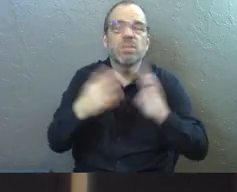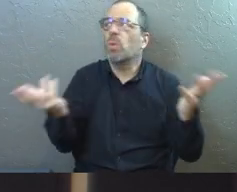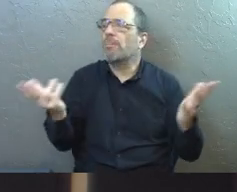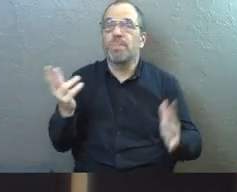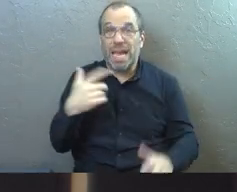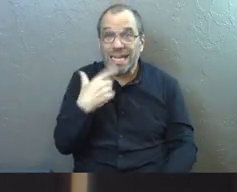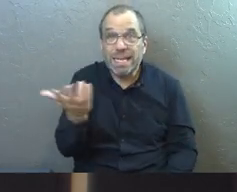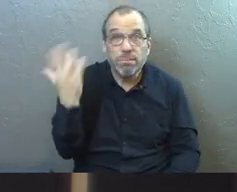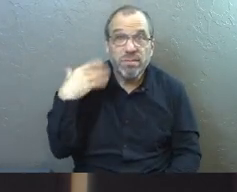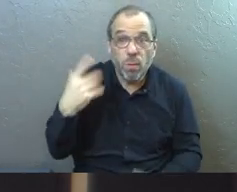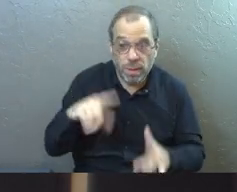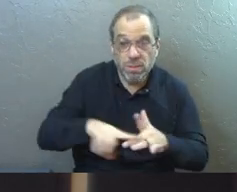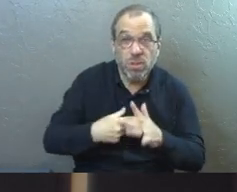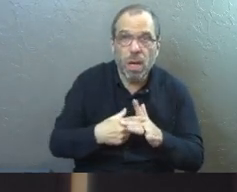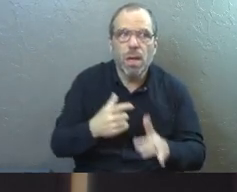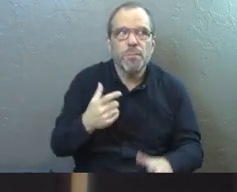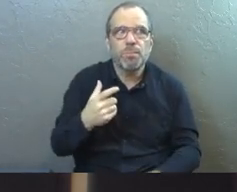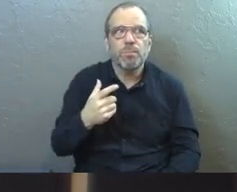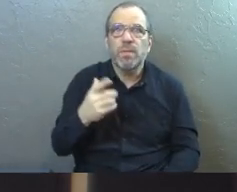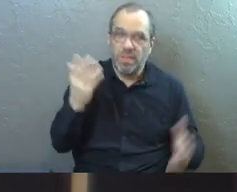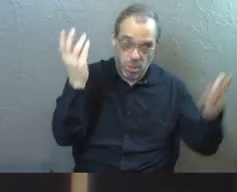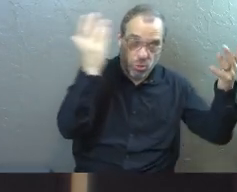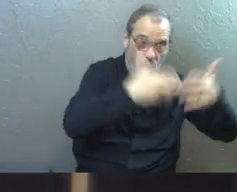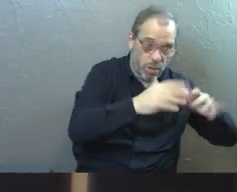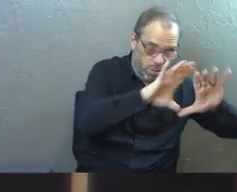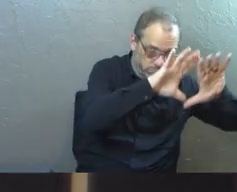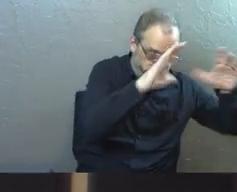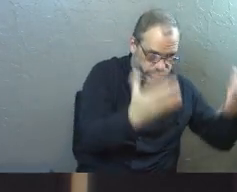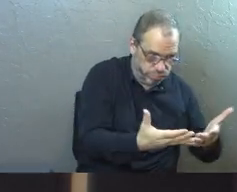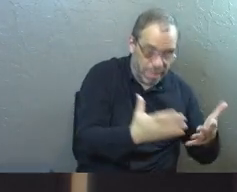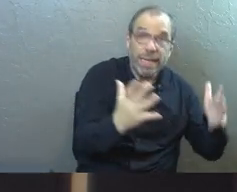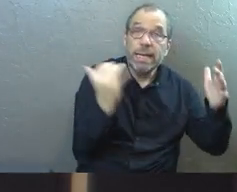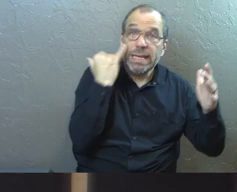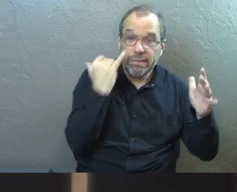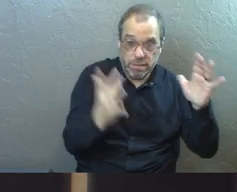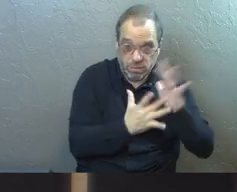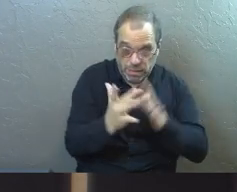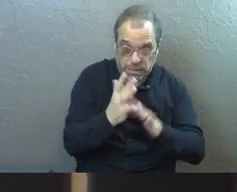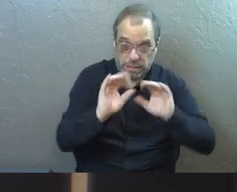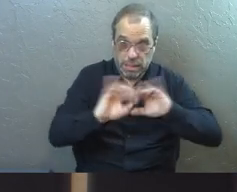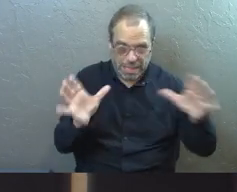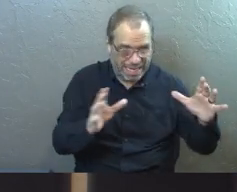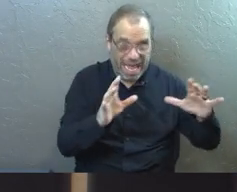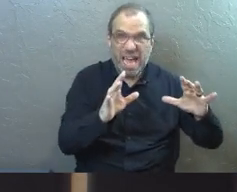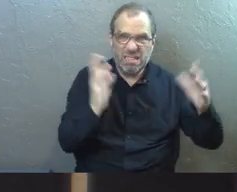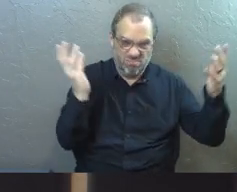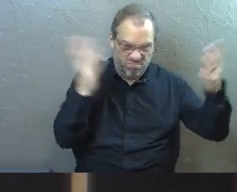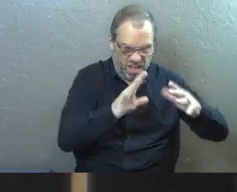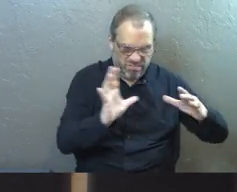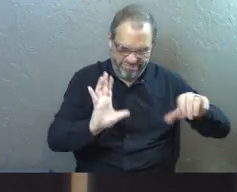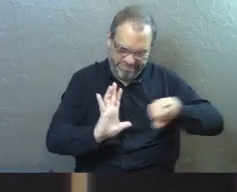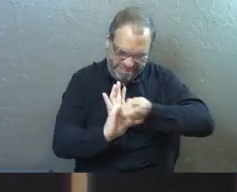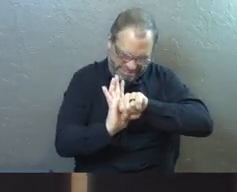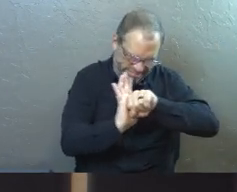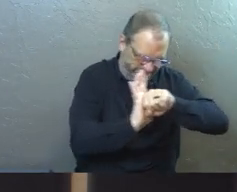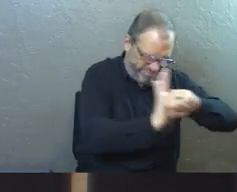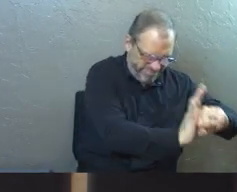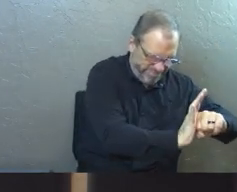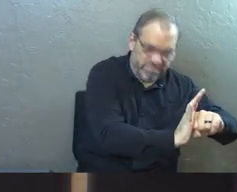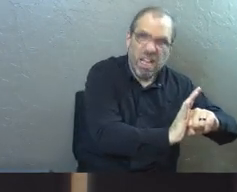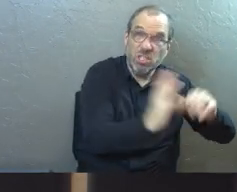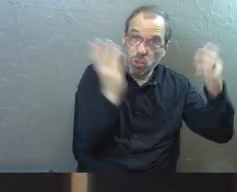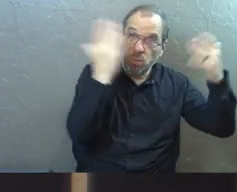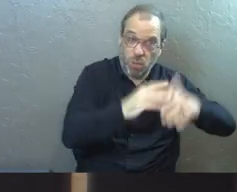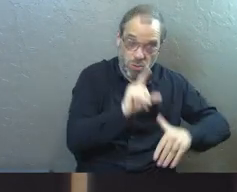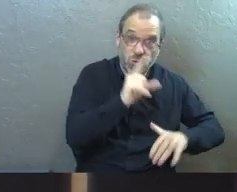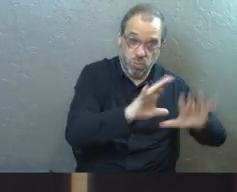means and what we said earlier is that there is darkness. If Jesus is the light of the world, that's pushing up against darkness. So darkness is